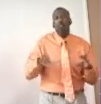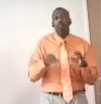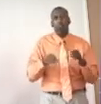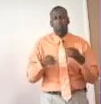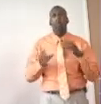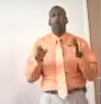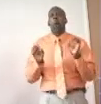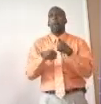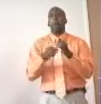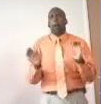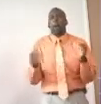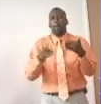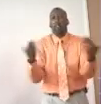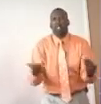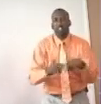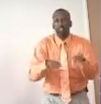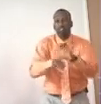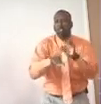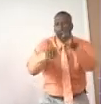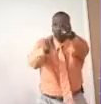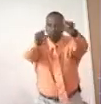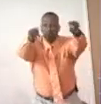creating an amnesty box.